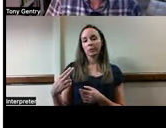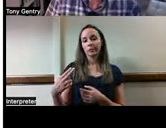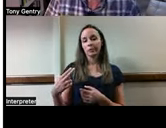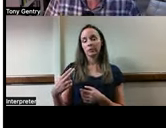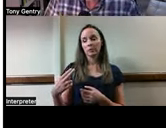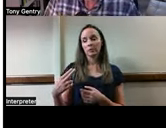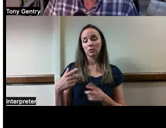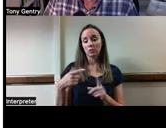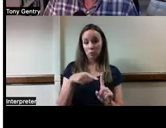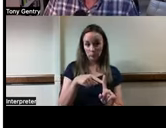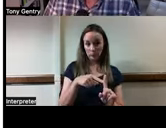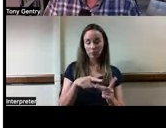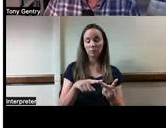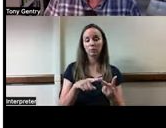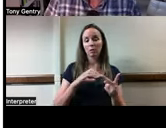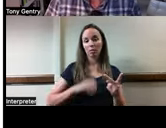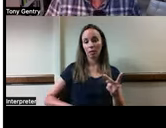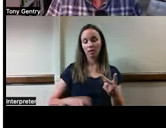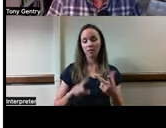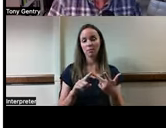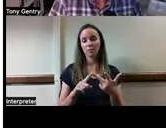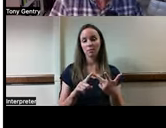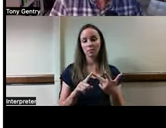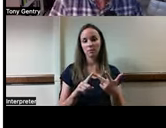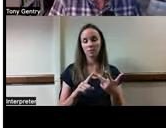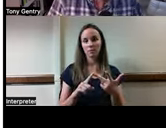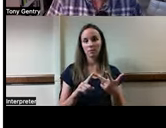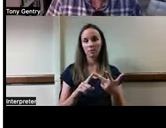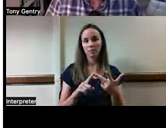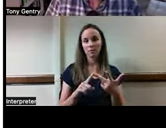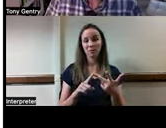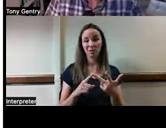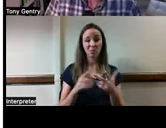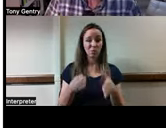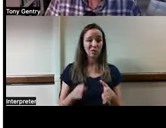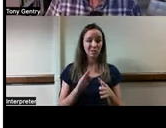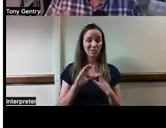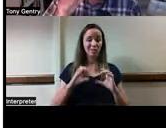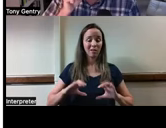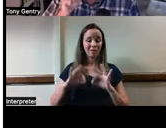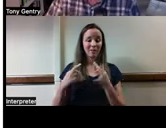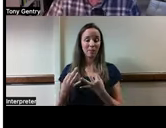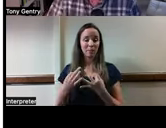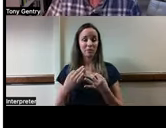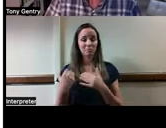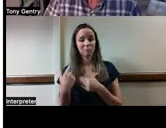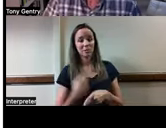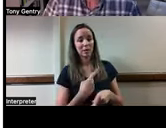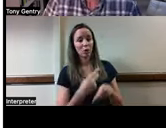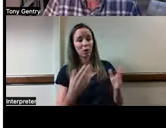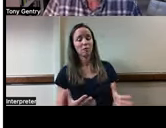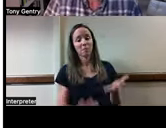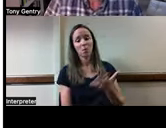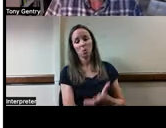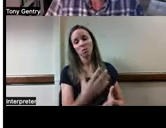the client, possibly there's someone in this client's family who acts as a caregiver who may want to be to